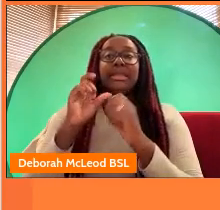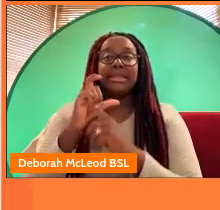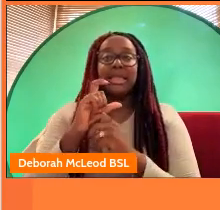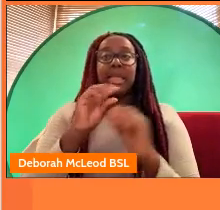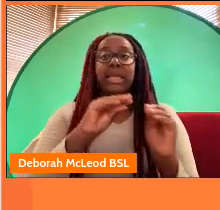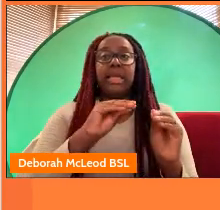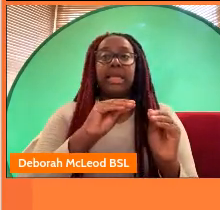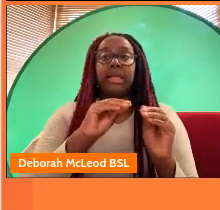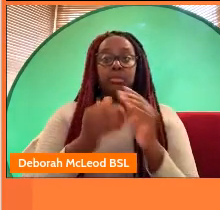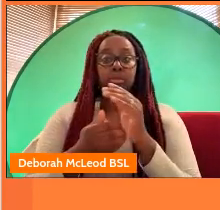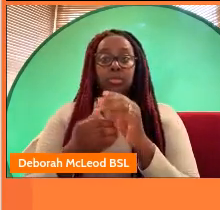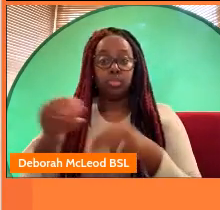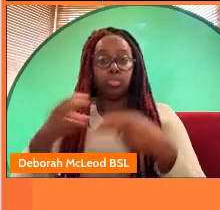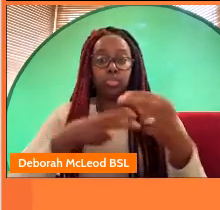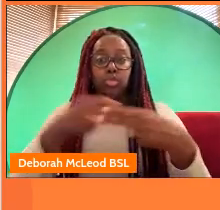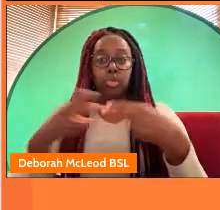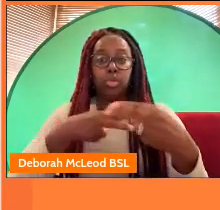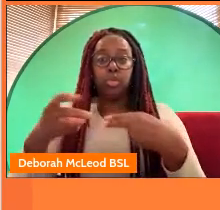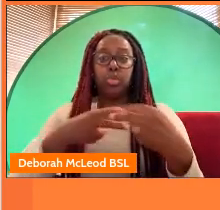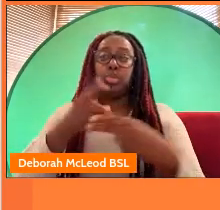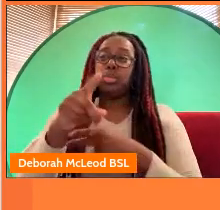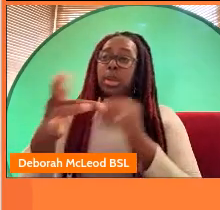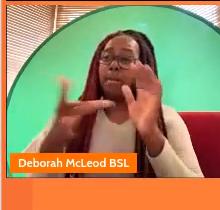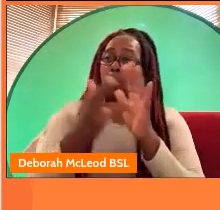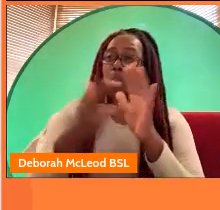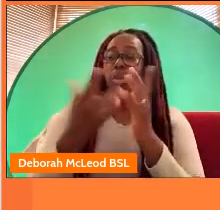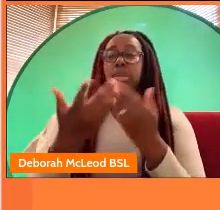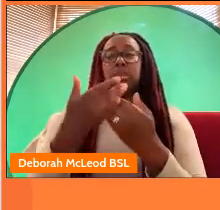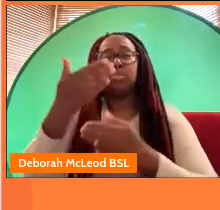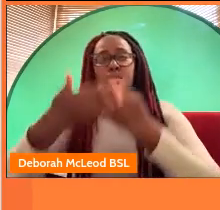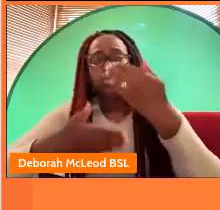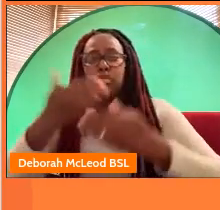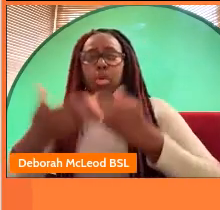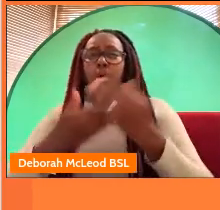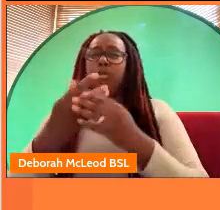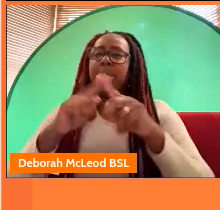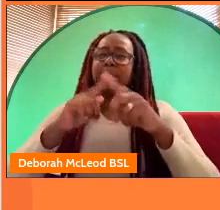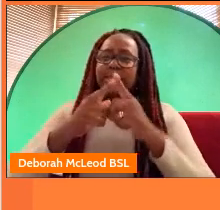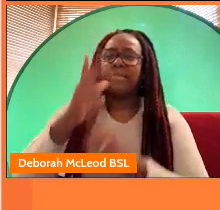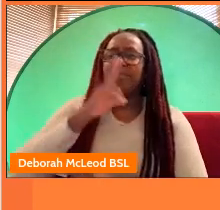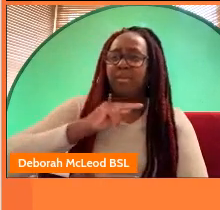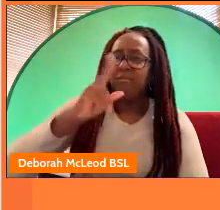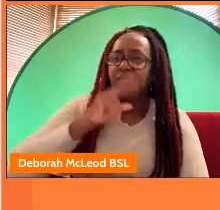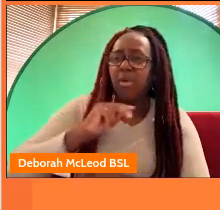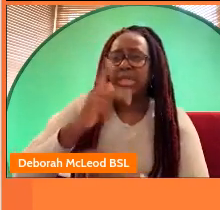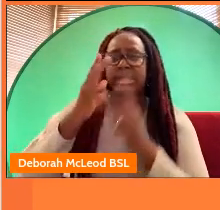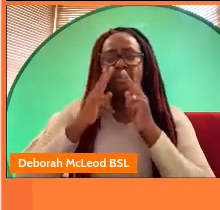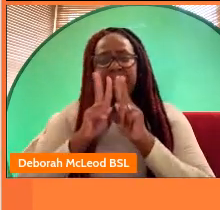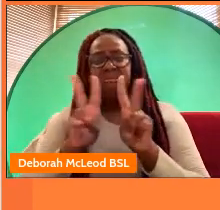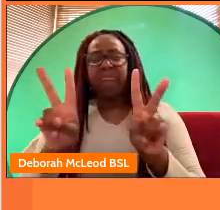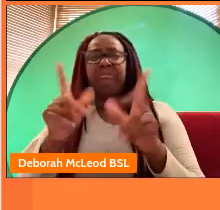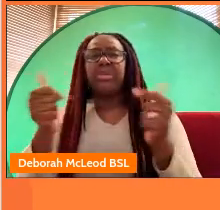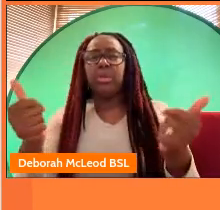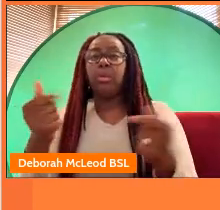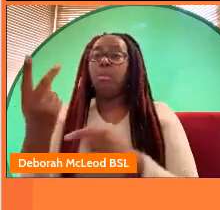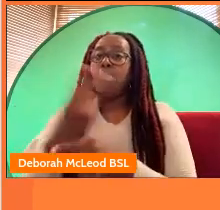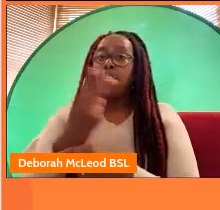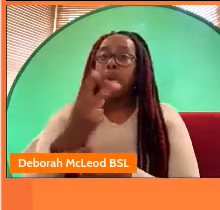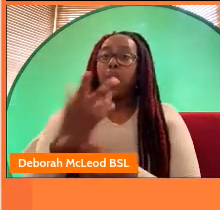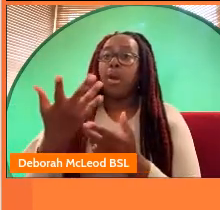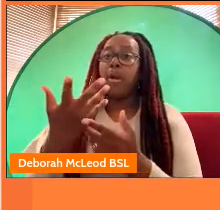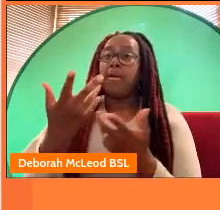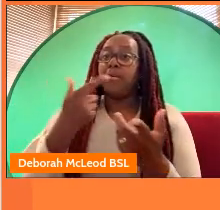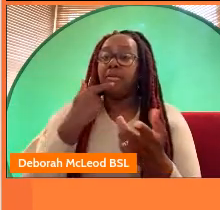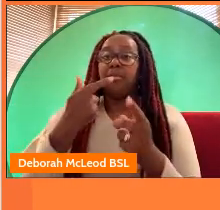ensuring we cover the stories that matter most to audiences representing different voices and perspectives we've moved both newsbeat the